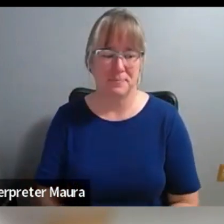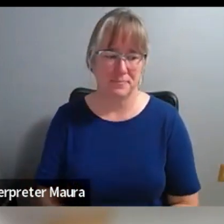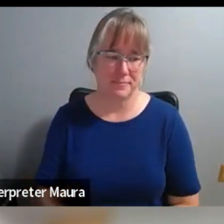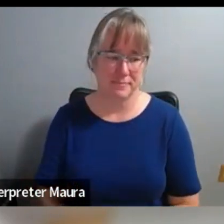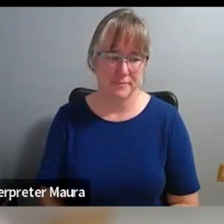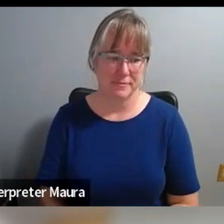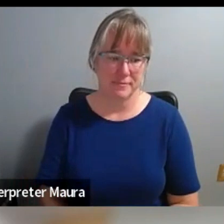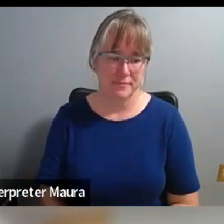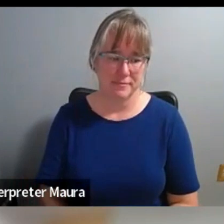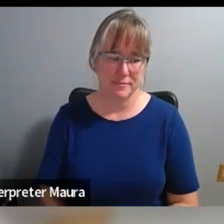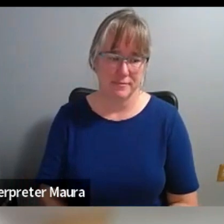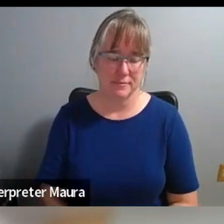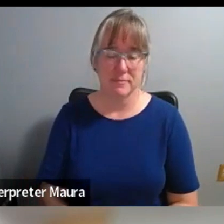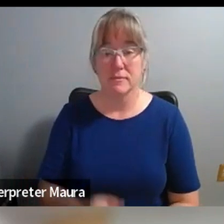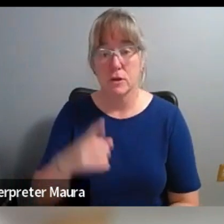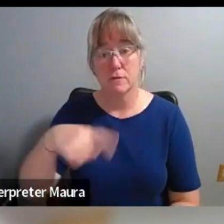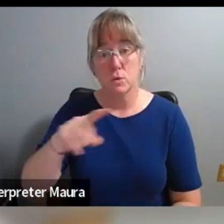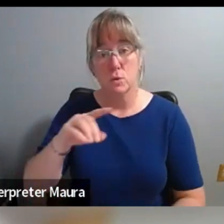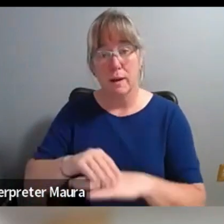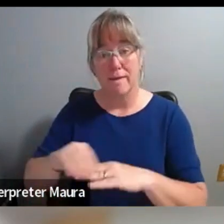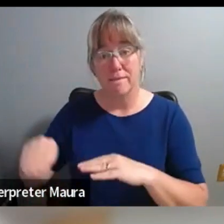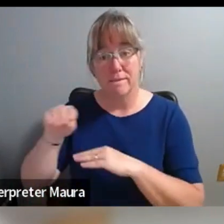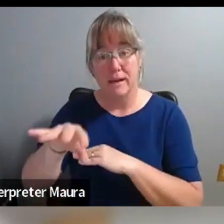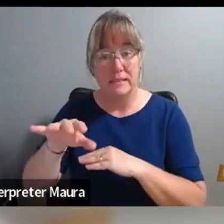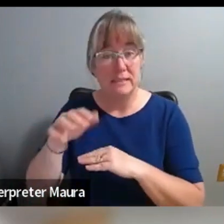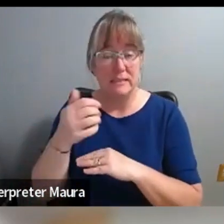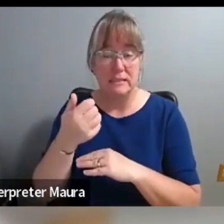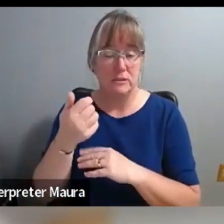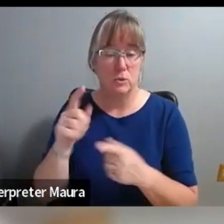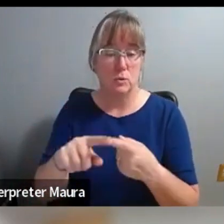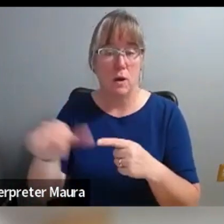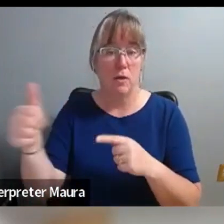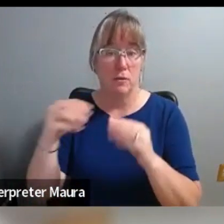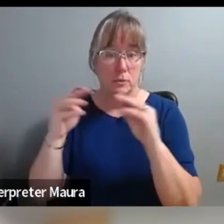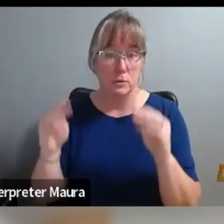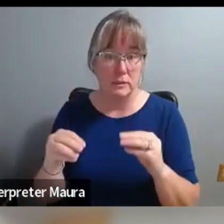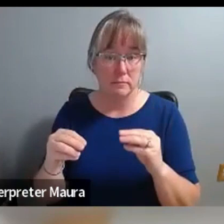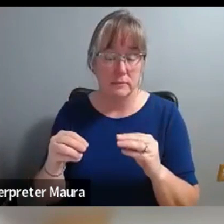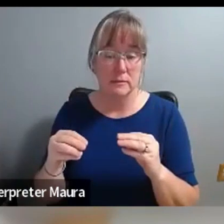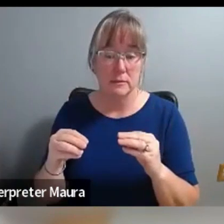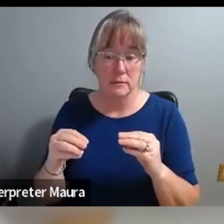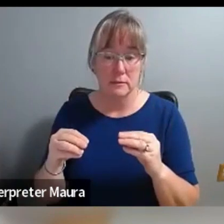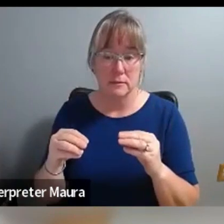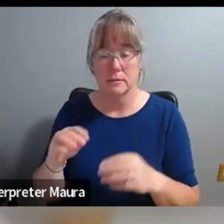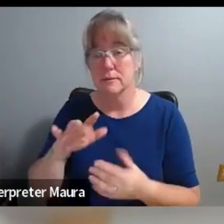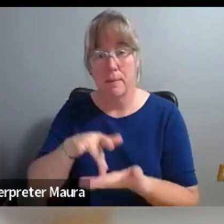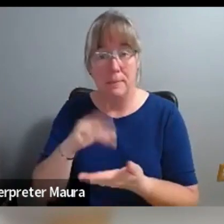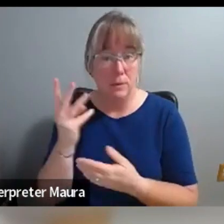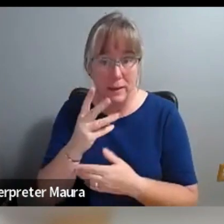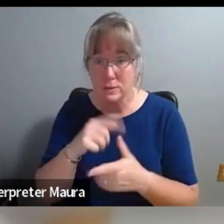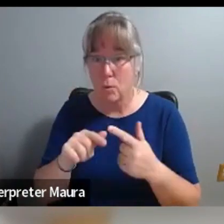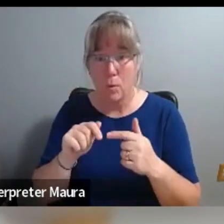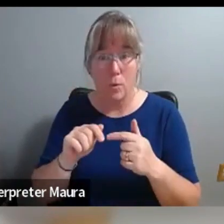you could offer one piece of advice to other museums in the Midwest or beyond who